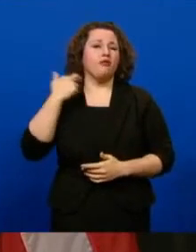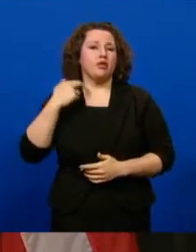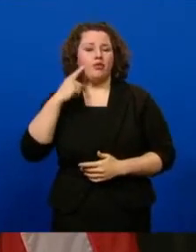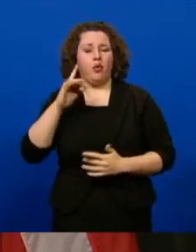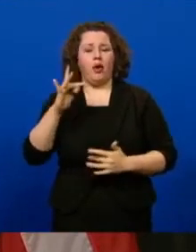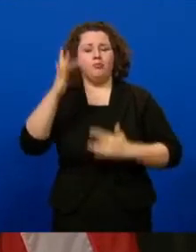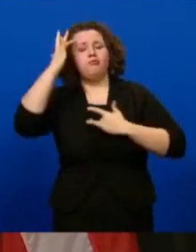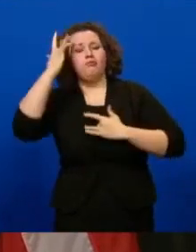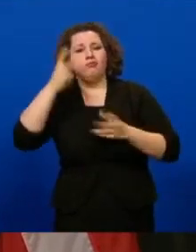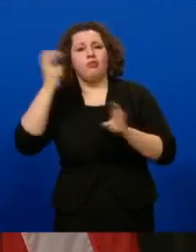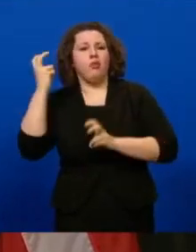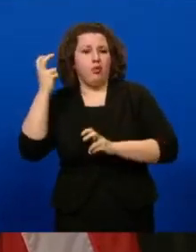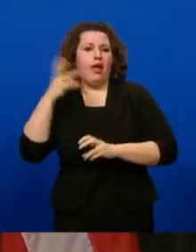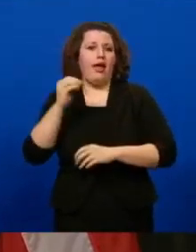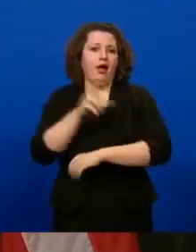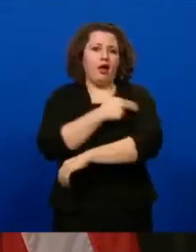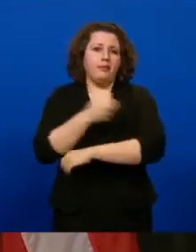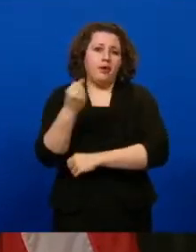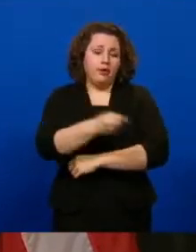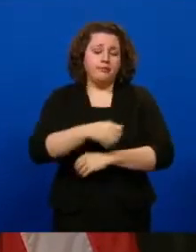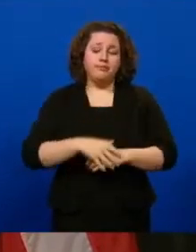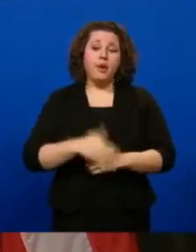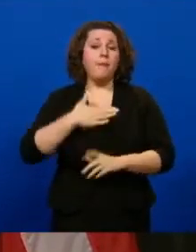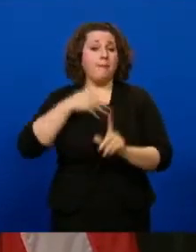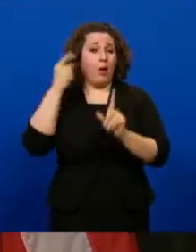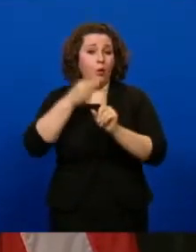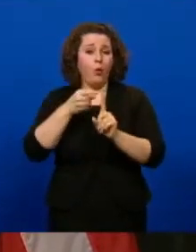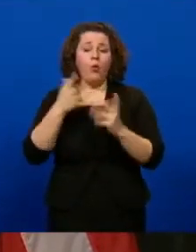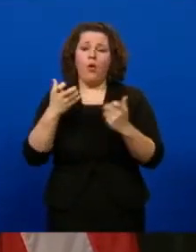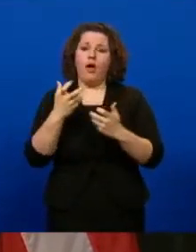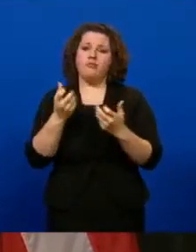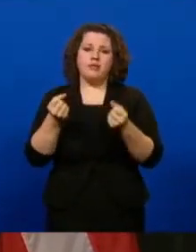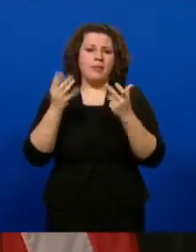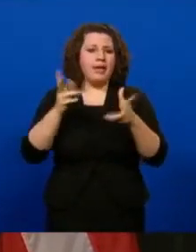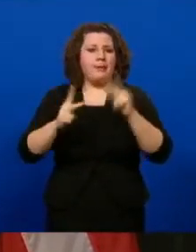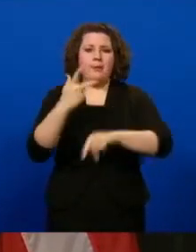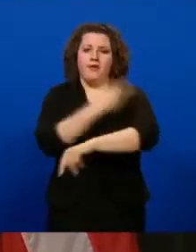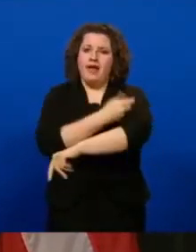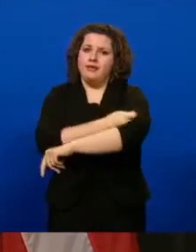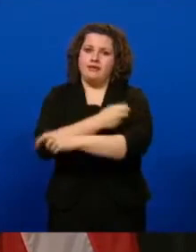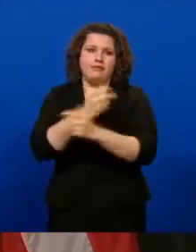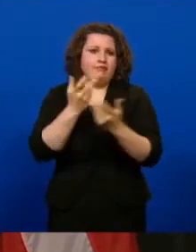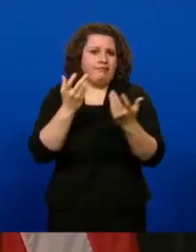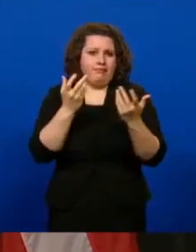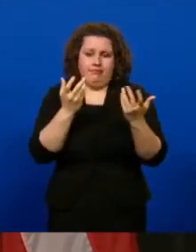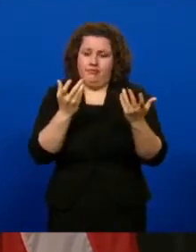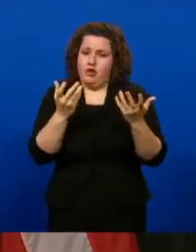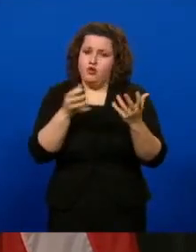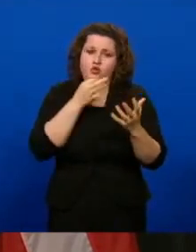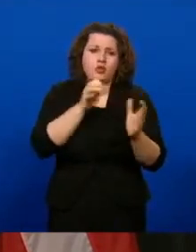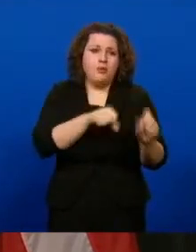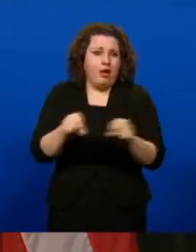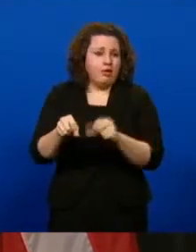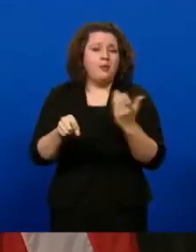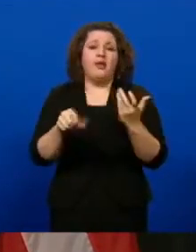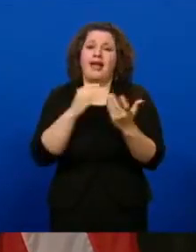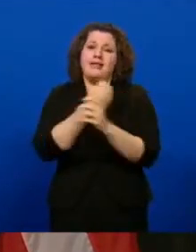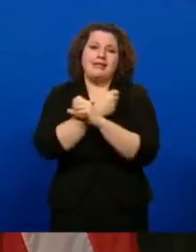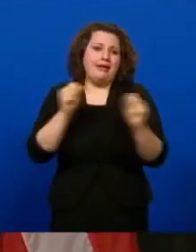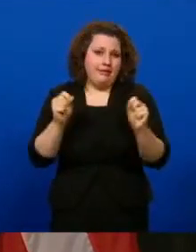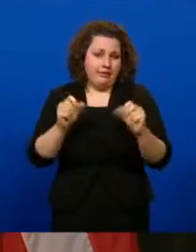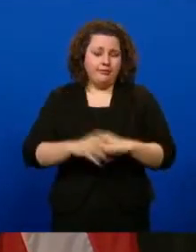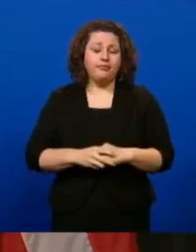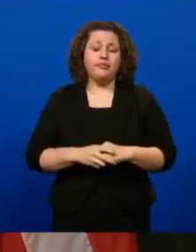and hospitalization. It's been my goal to vaccinate as many Iowans as possible, as quickly and safely as possible,